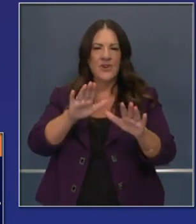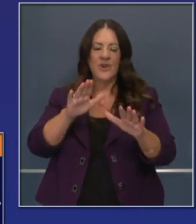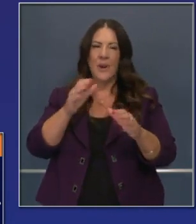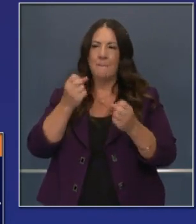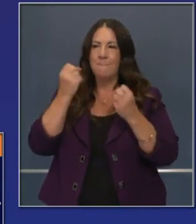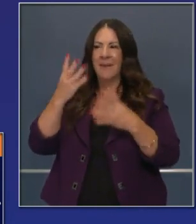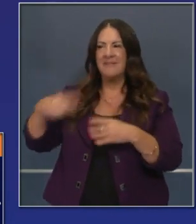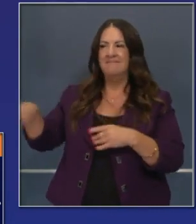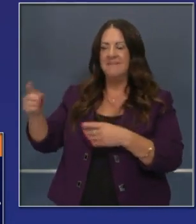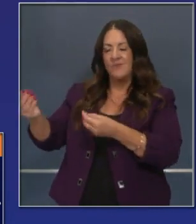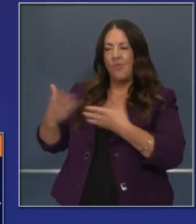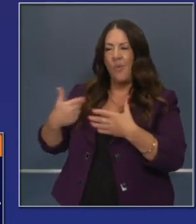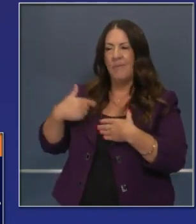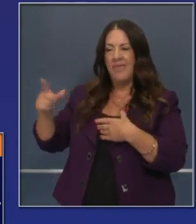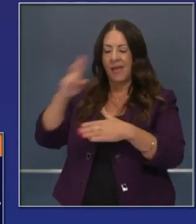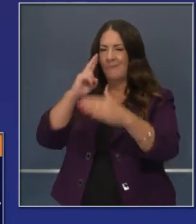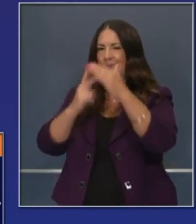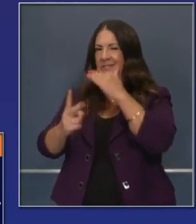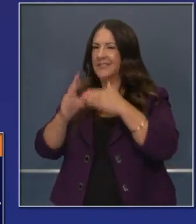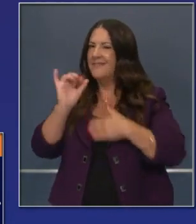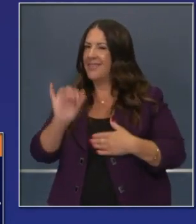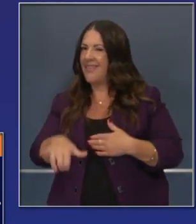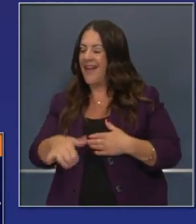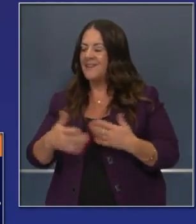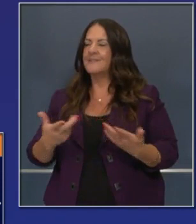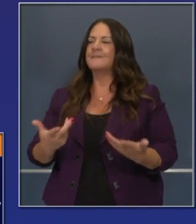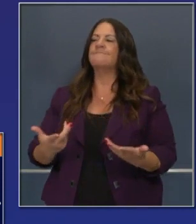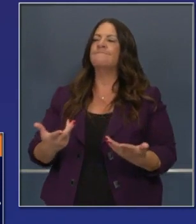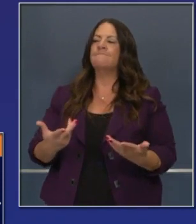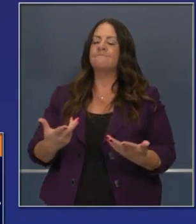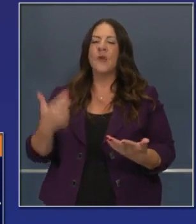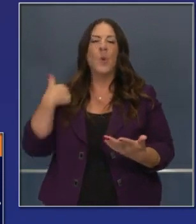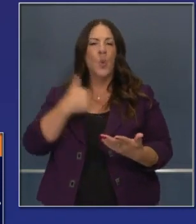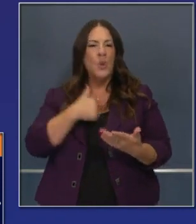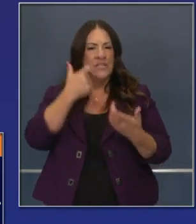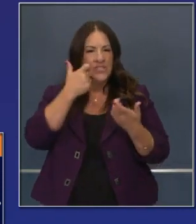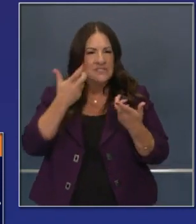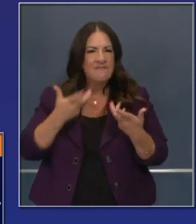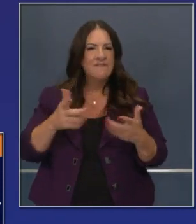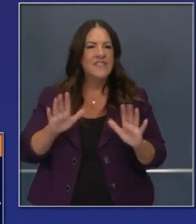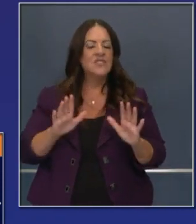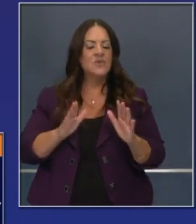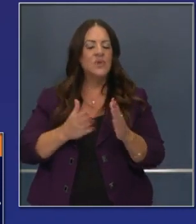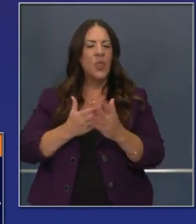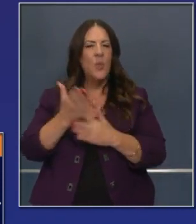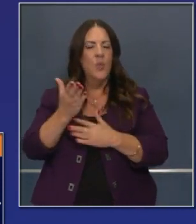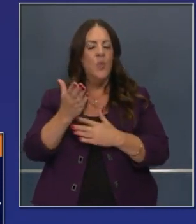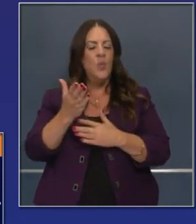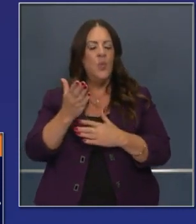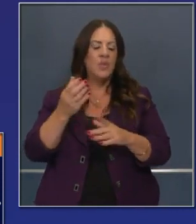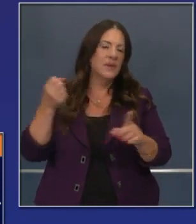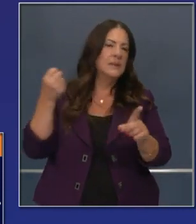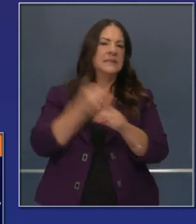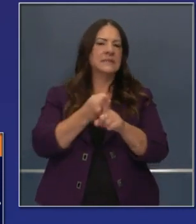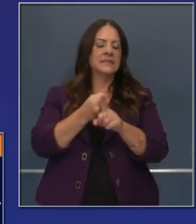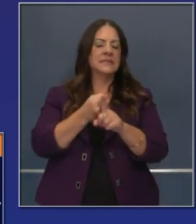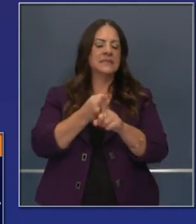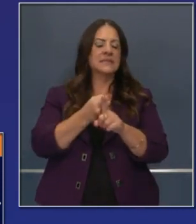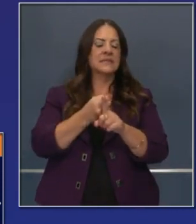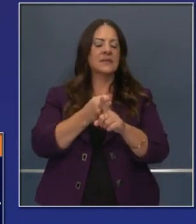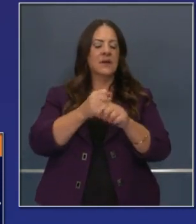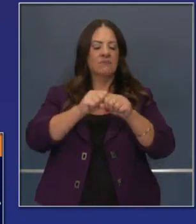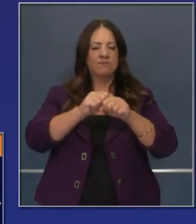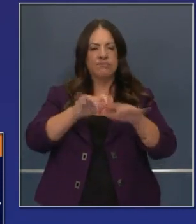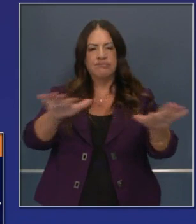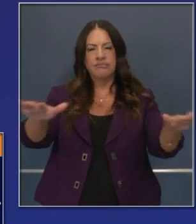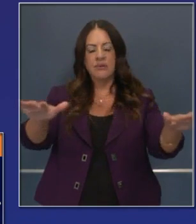predicted. And that is, we have just come through difficulty of a first wave, but the anticipation of a second